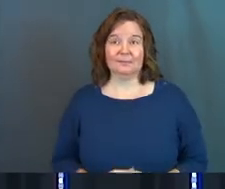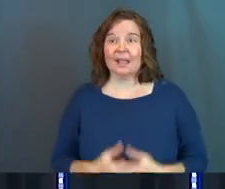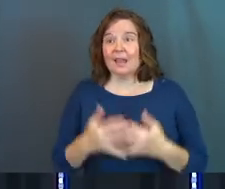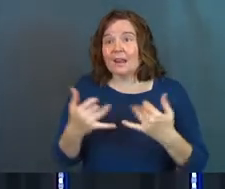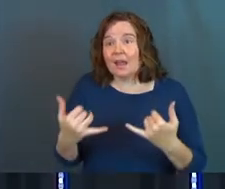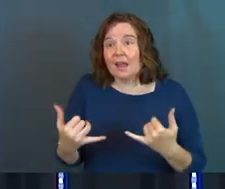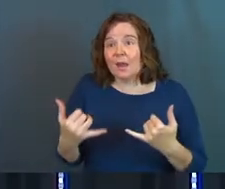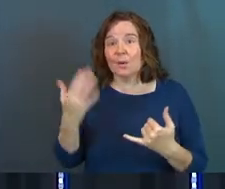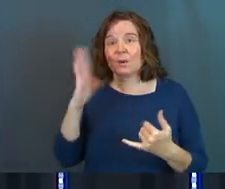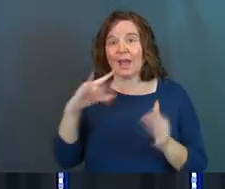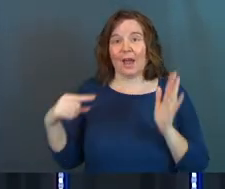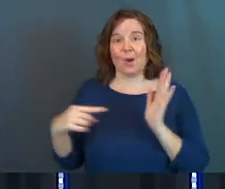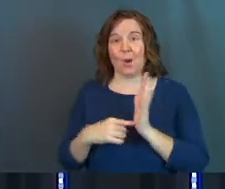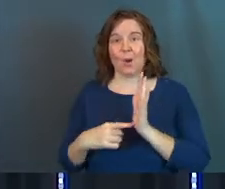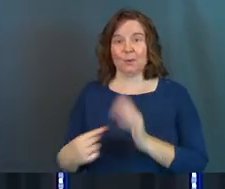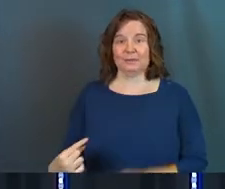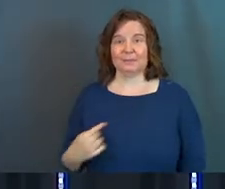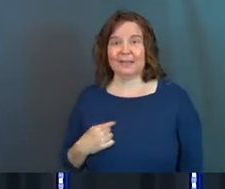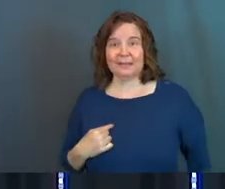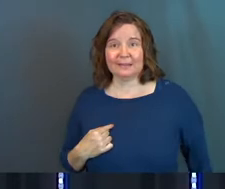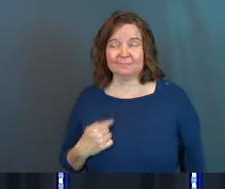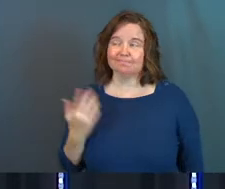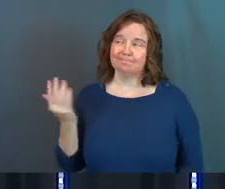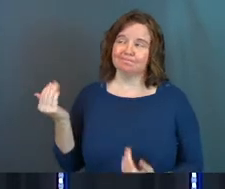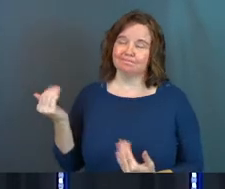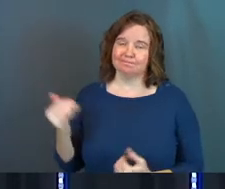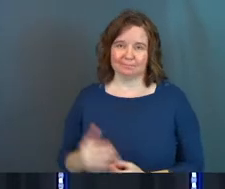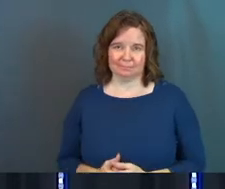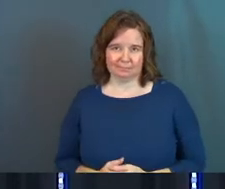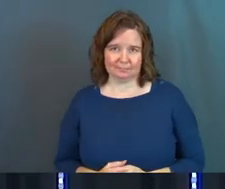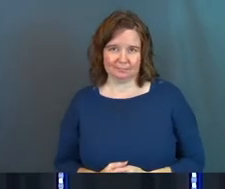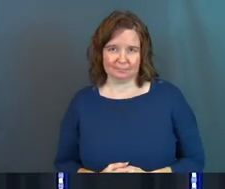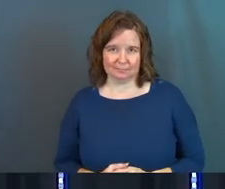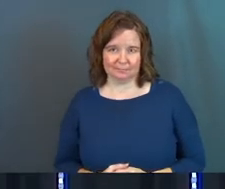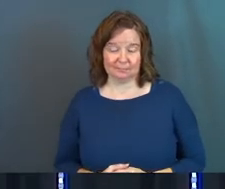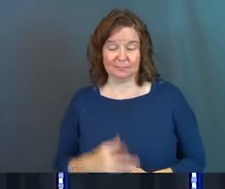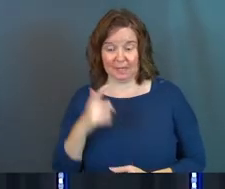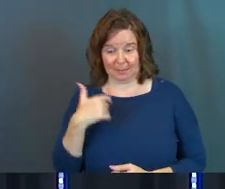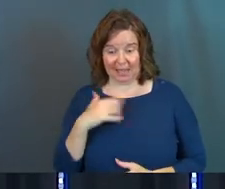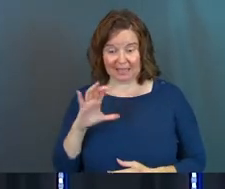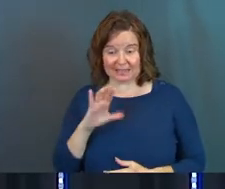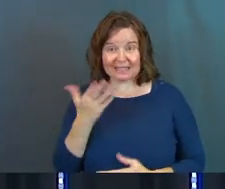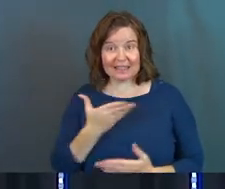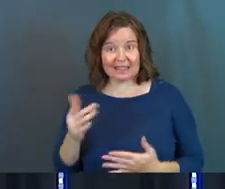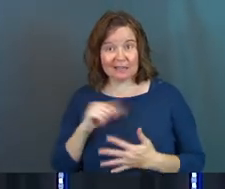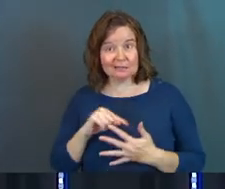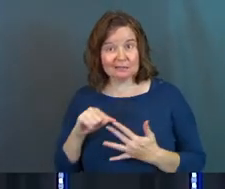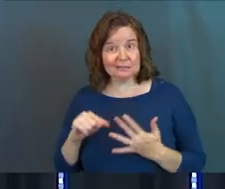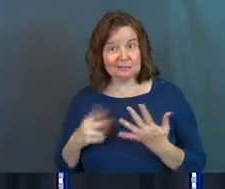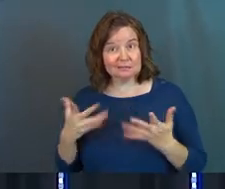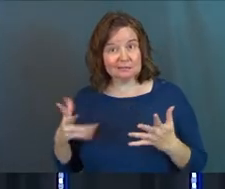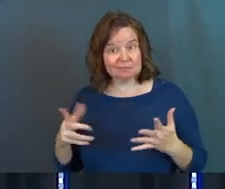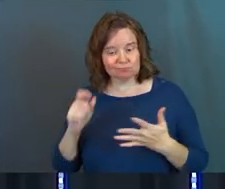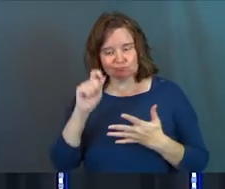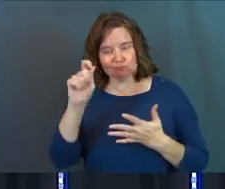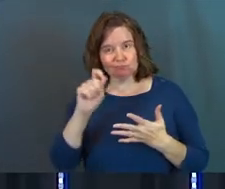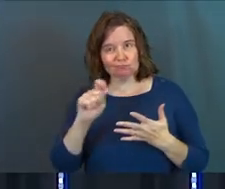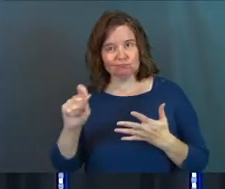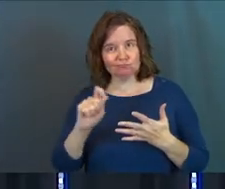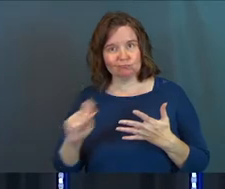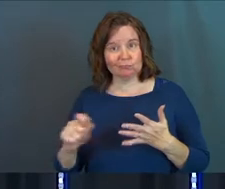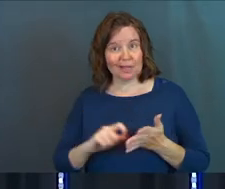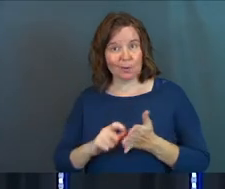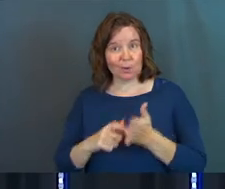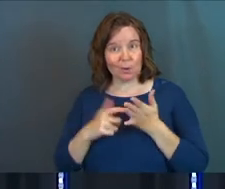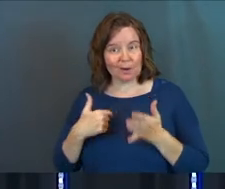And now God owes me because I did the things that he required,